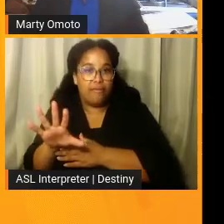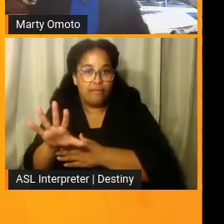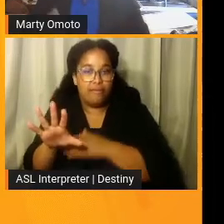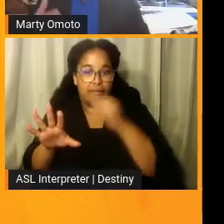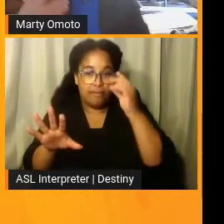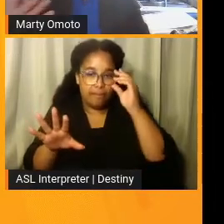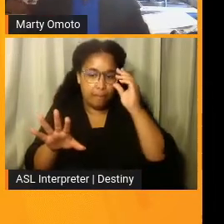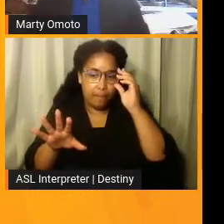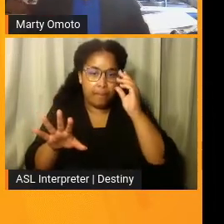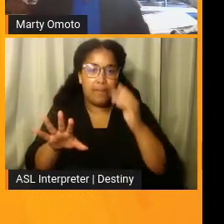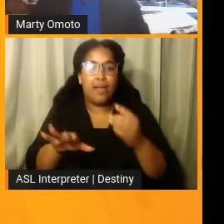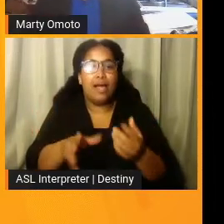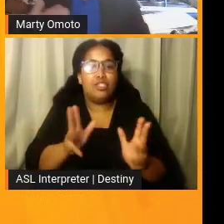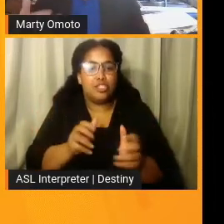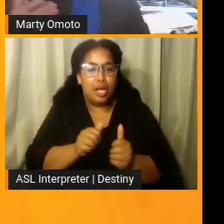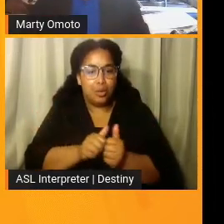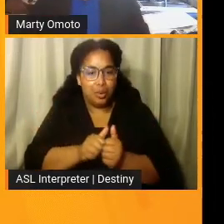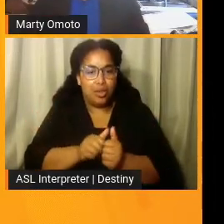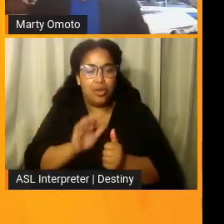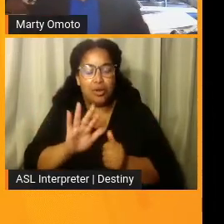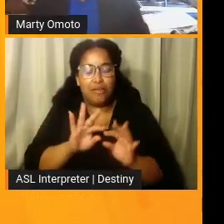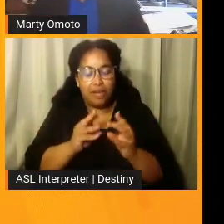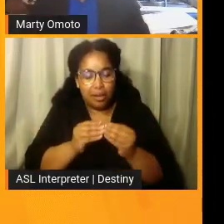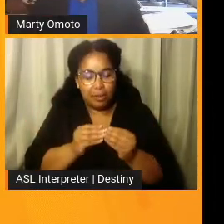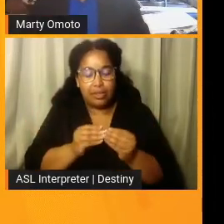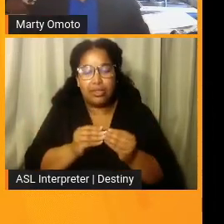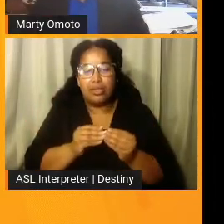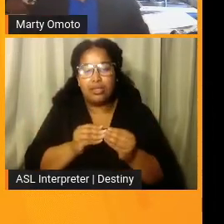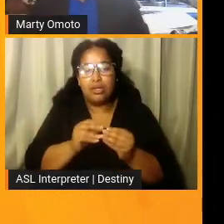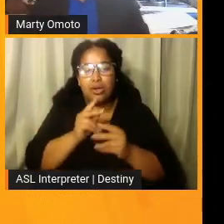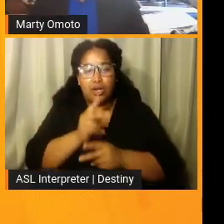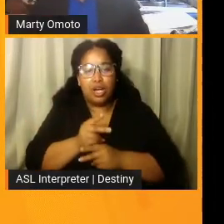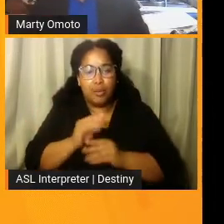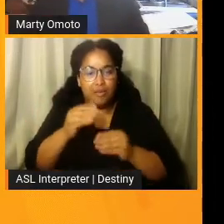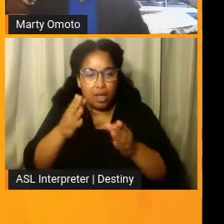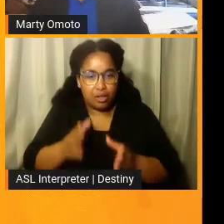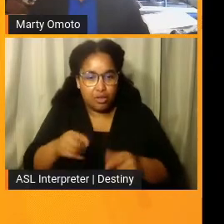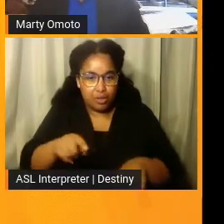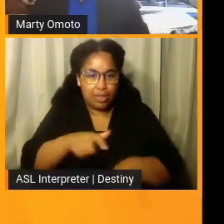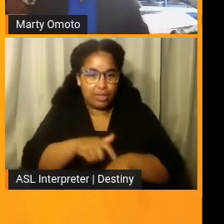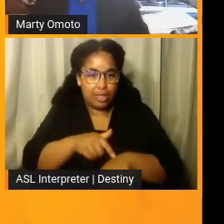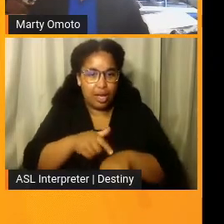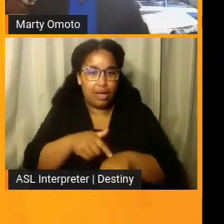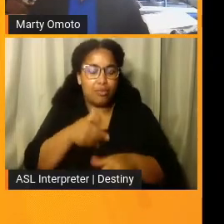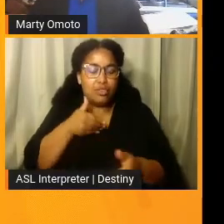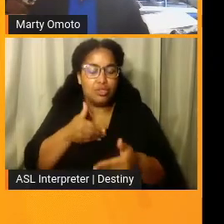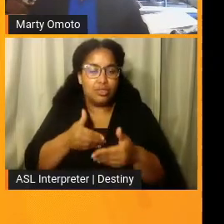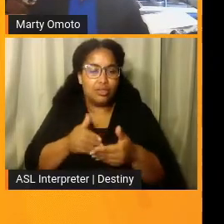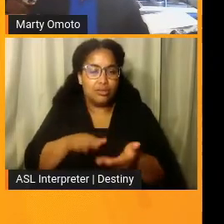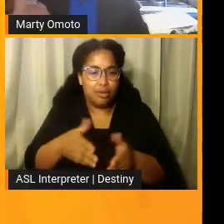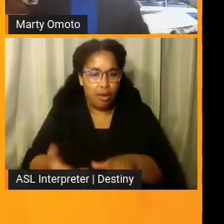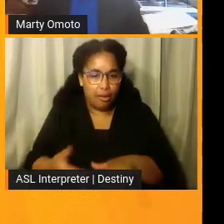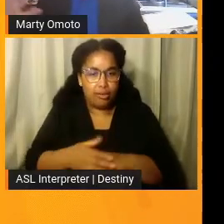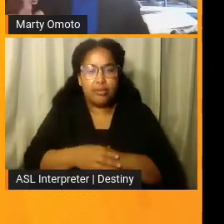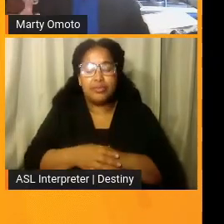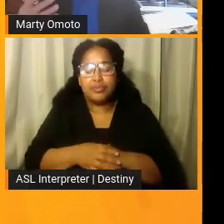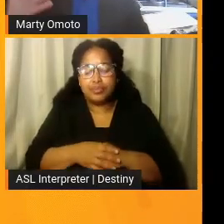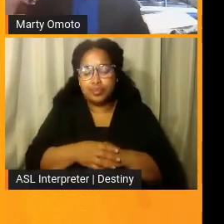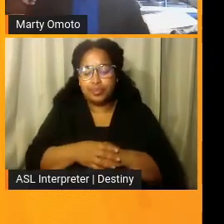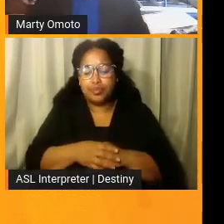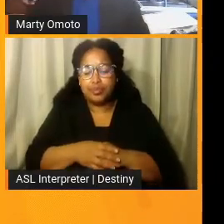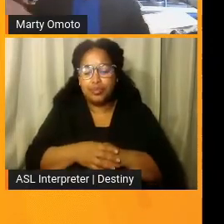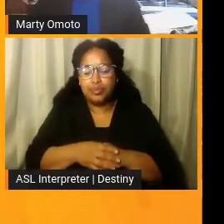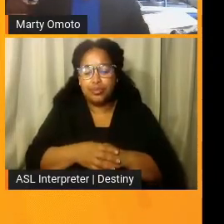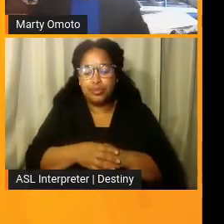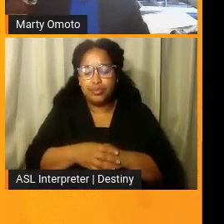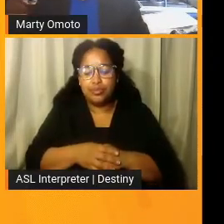And I actually talked with her family and her care providers at the time of her death. And, uh, you know, what's remarkable is, you